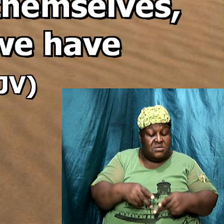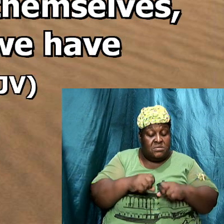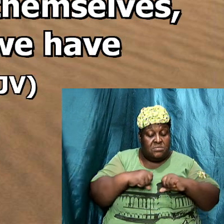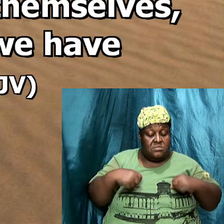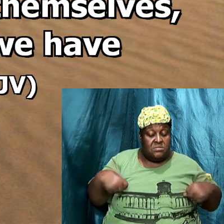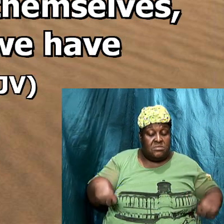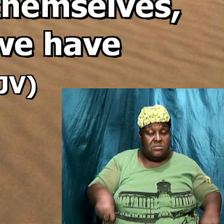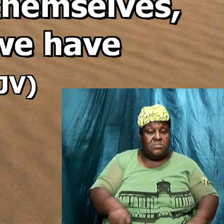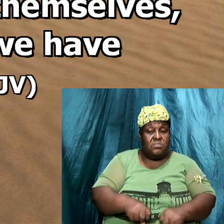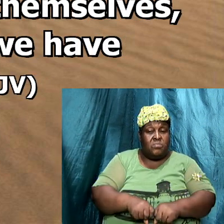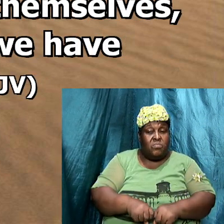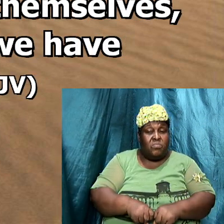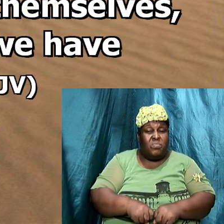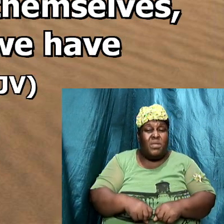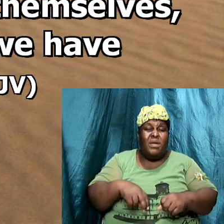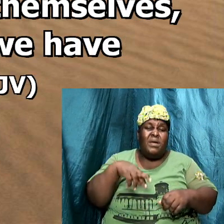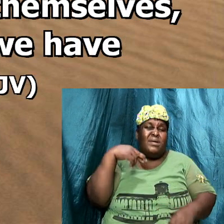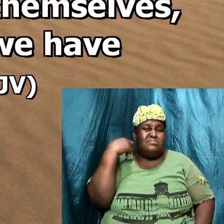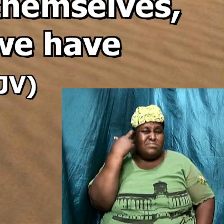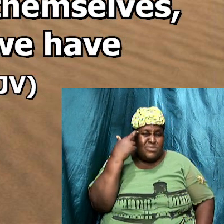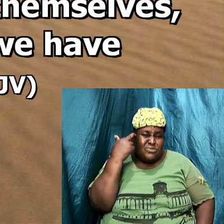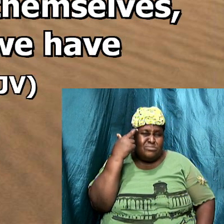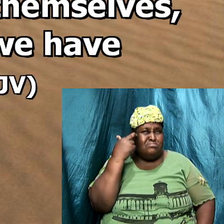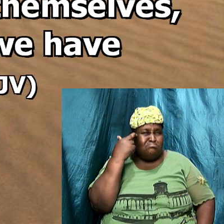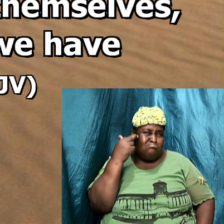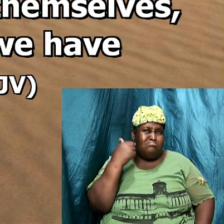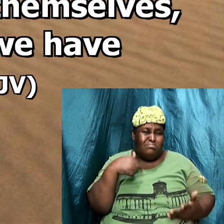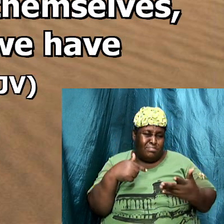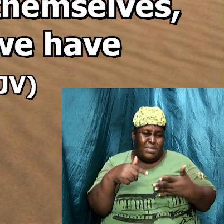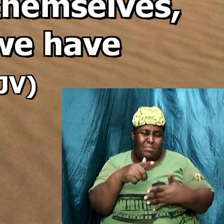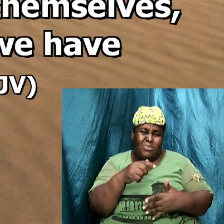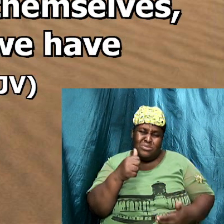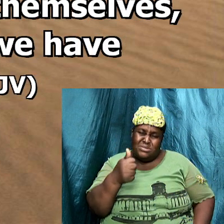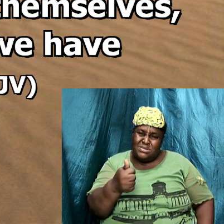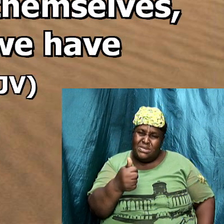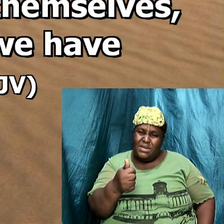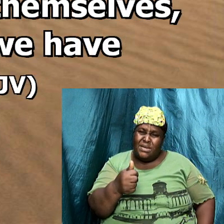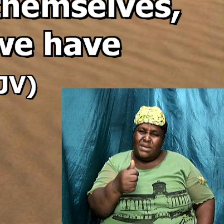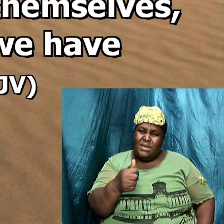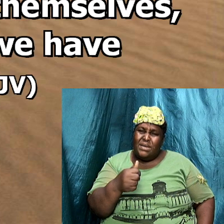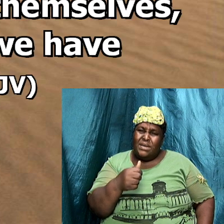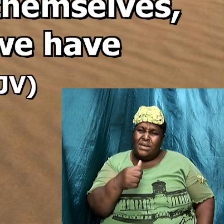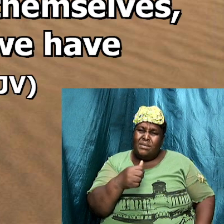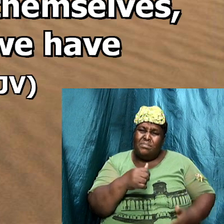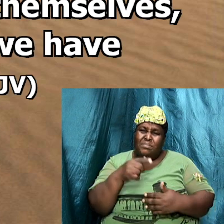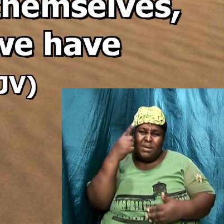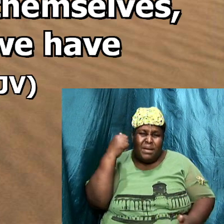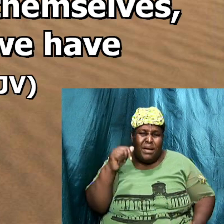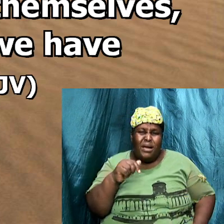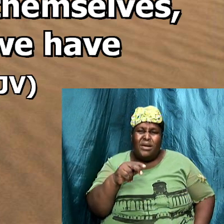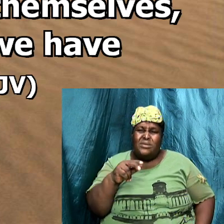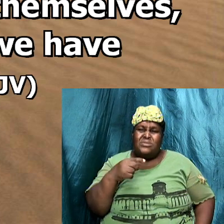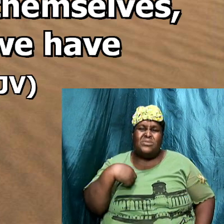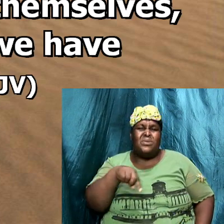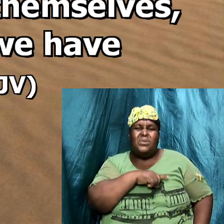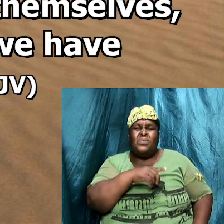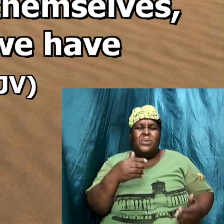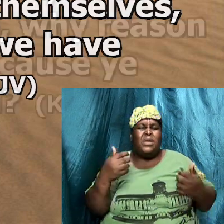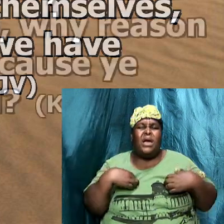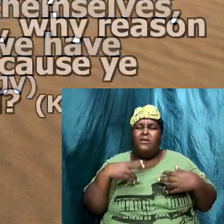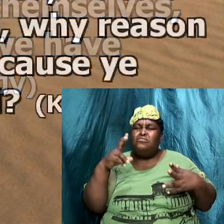and they reason among themselves saying it is because we have taken no bread